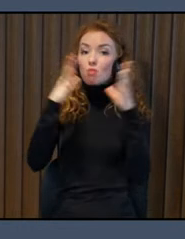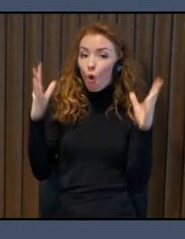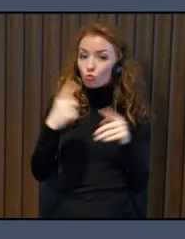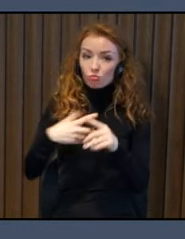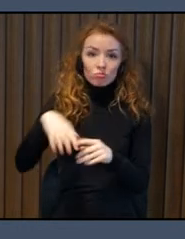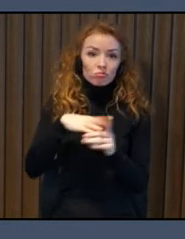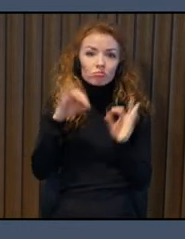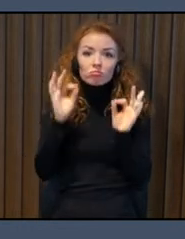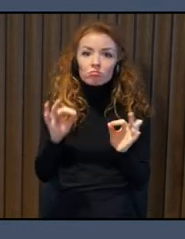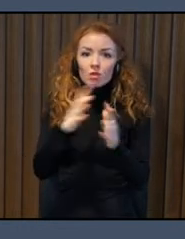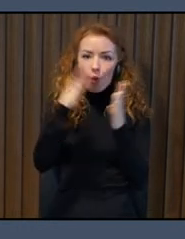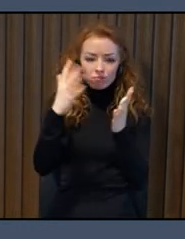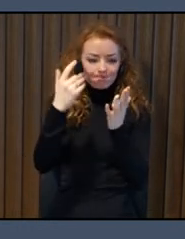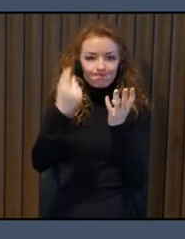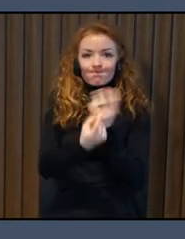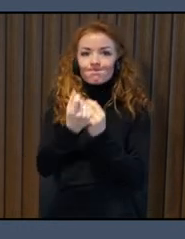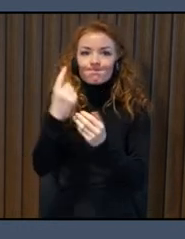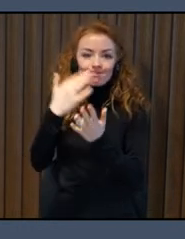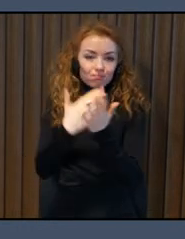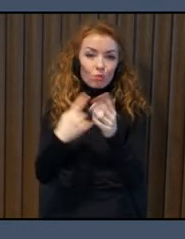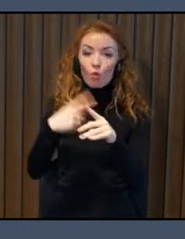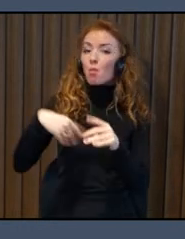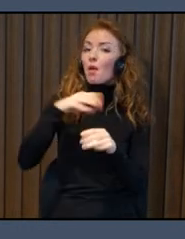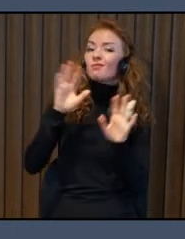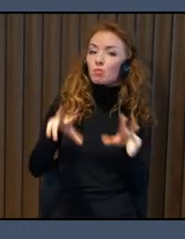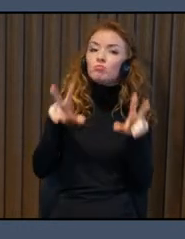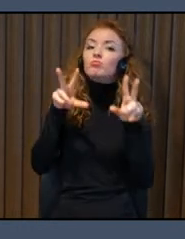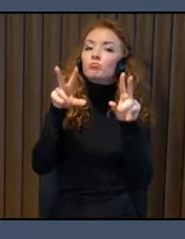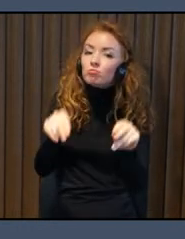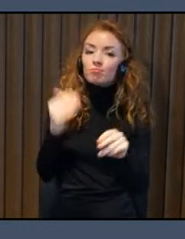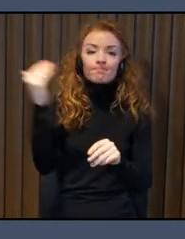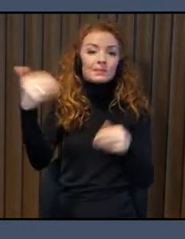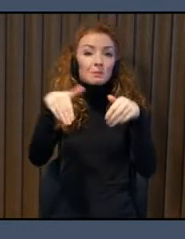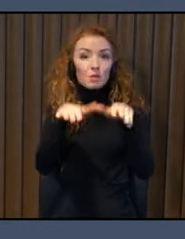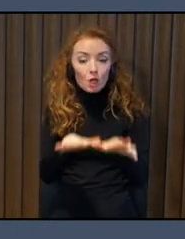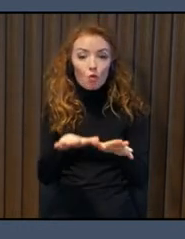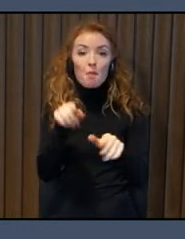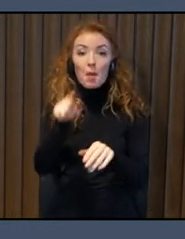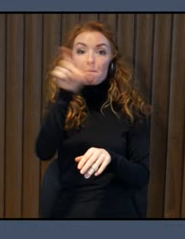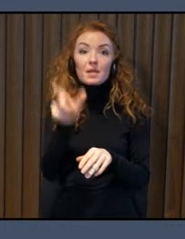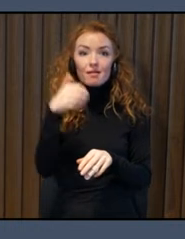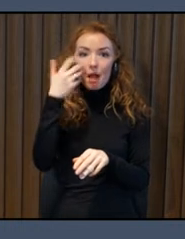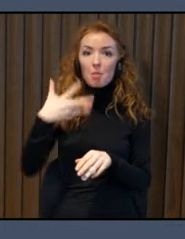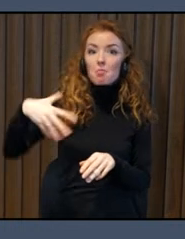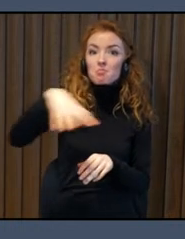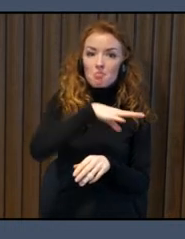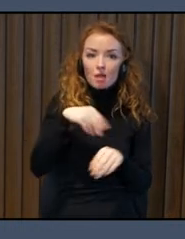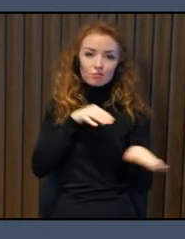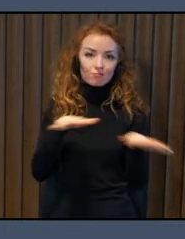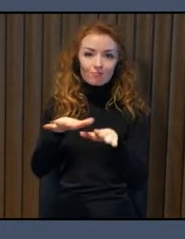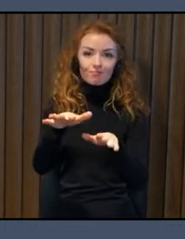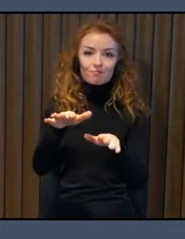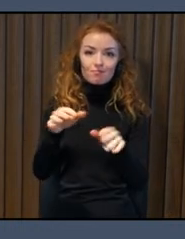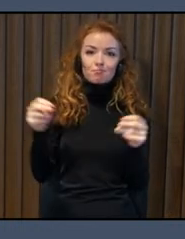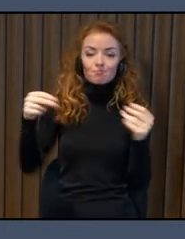so we can really trust their judgment when we are having the councils. I will now leave the floor to my